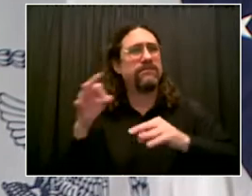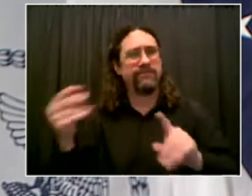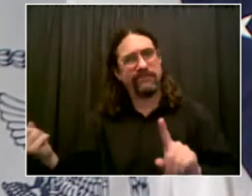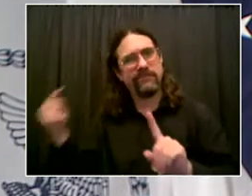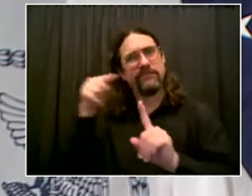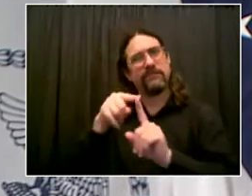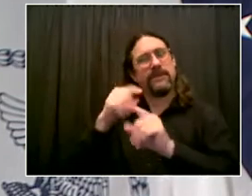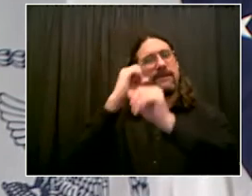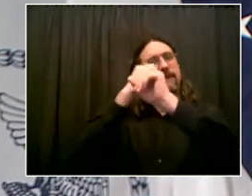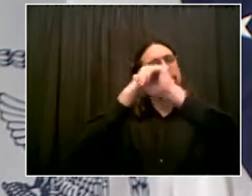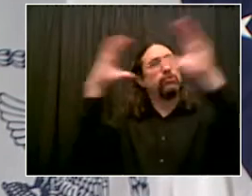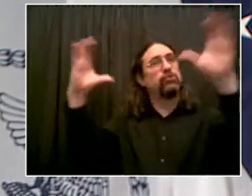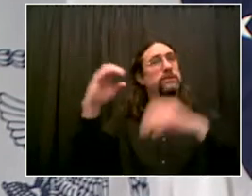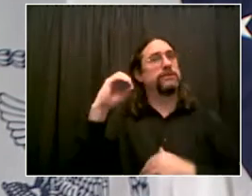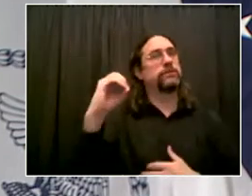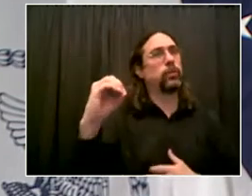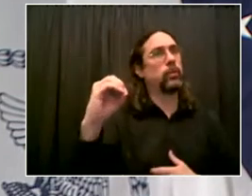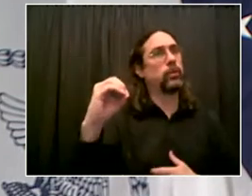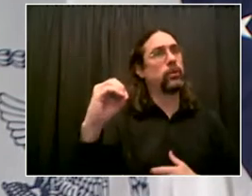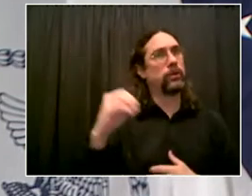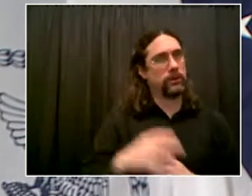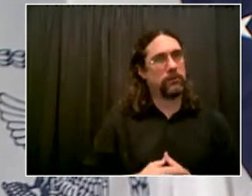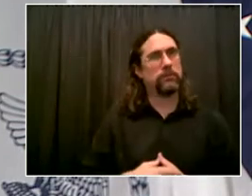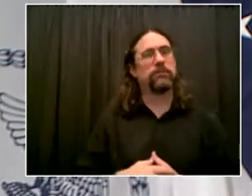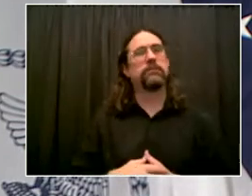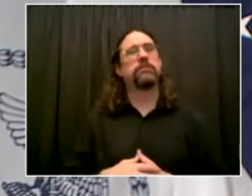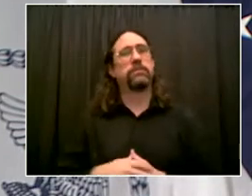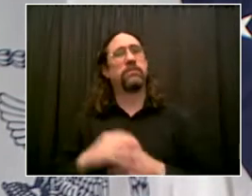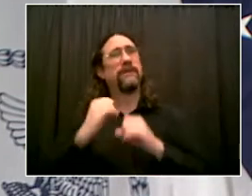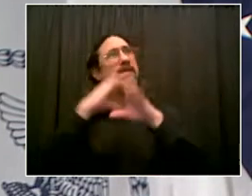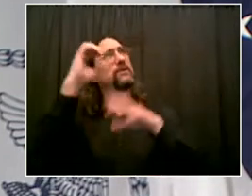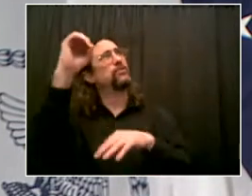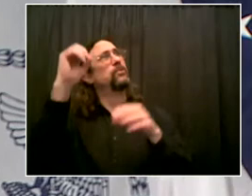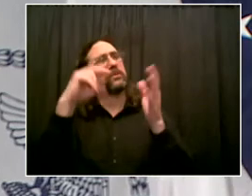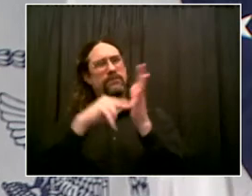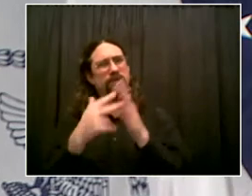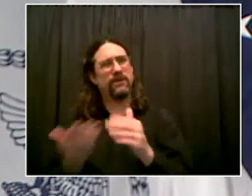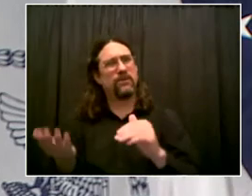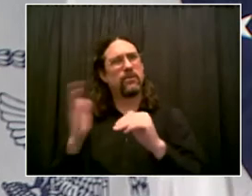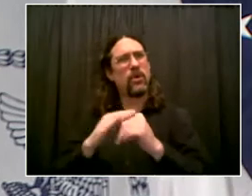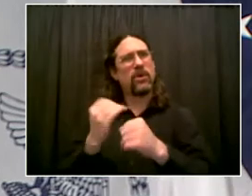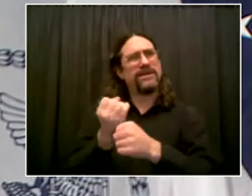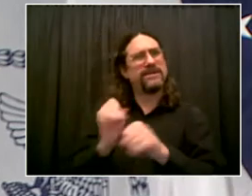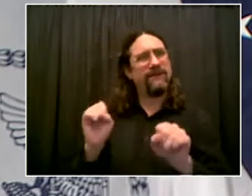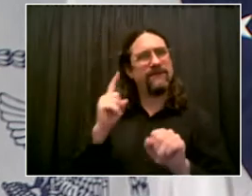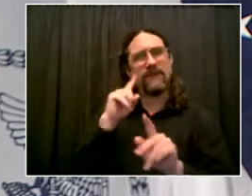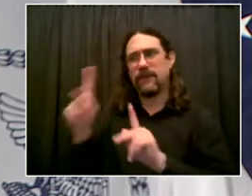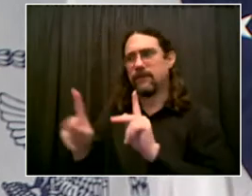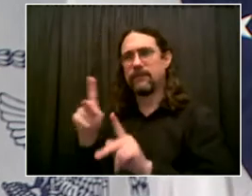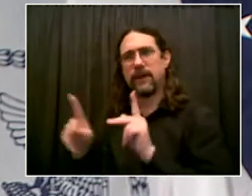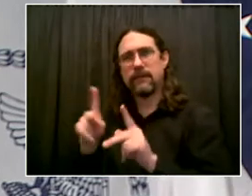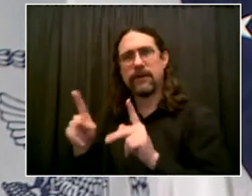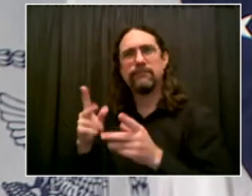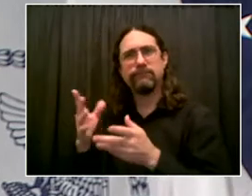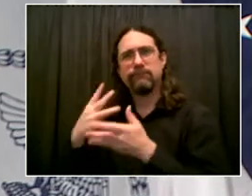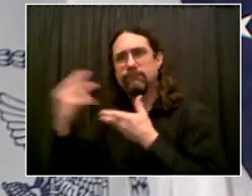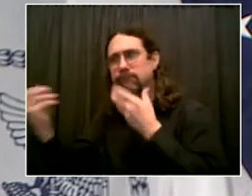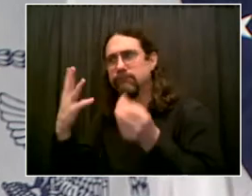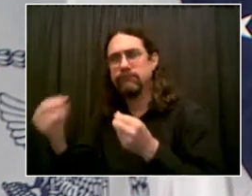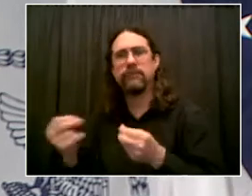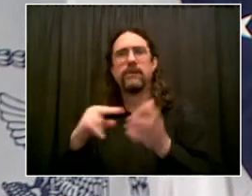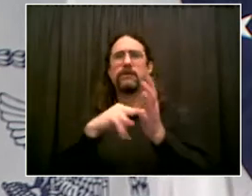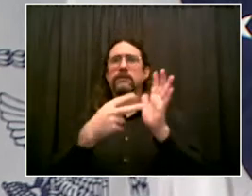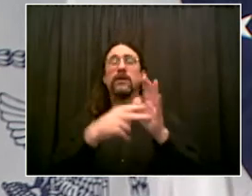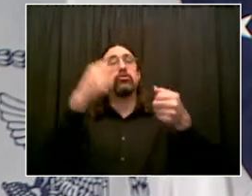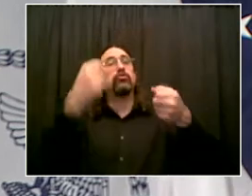onto mass transit. And speaking of mass transit today, I also am going to announce a new commitment to our buses. You know, it's